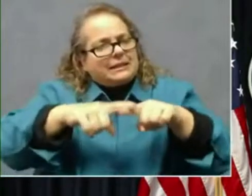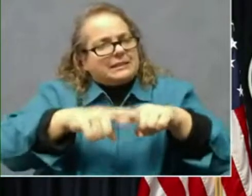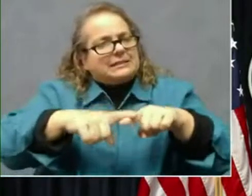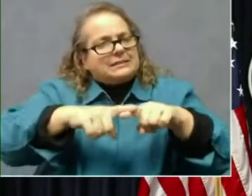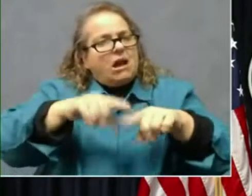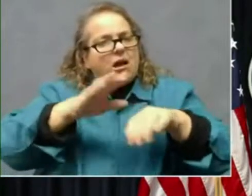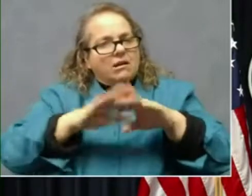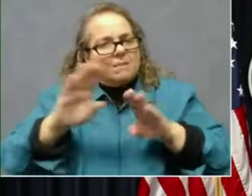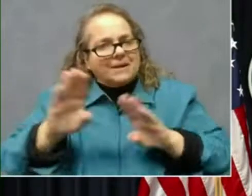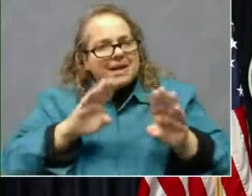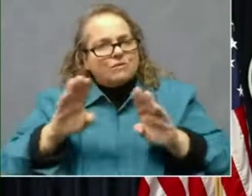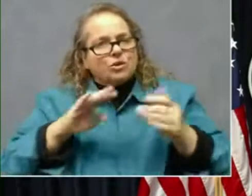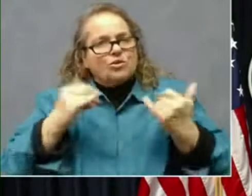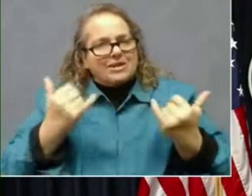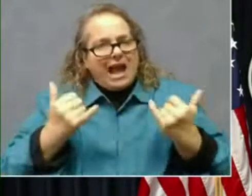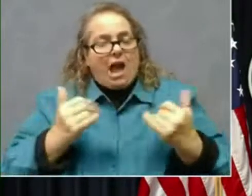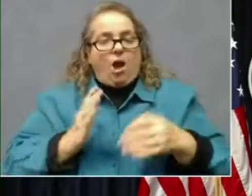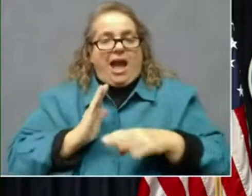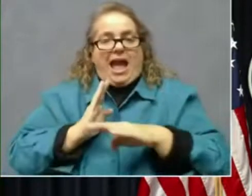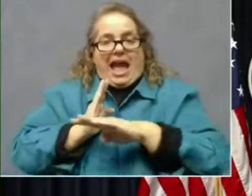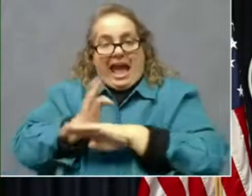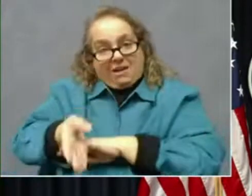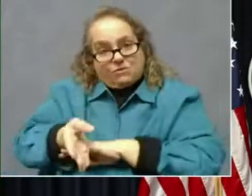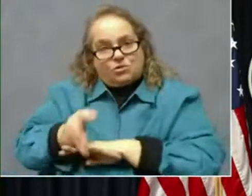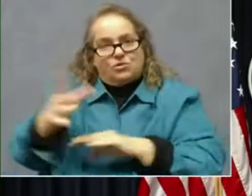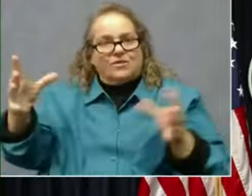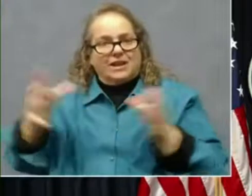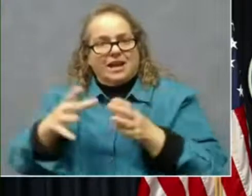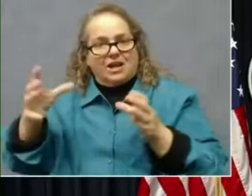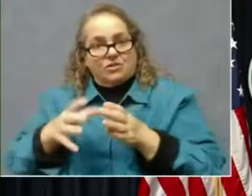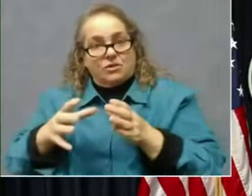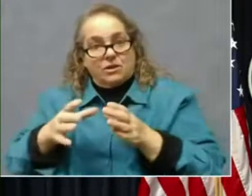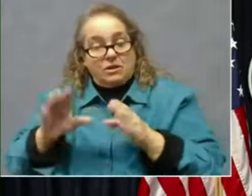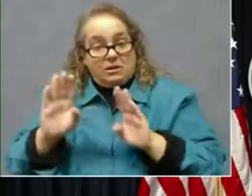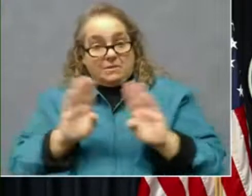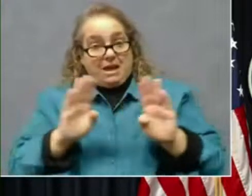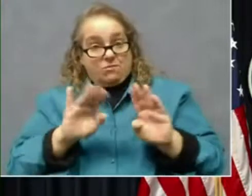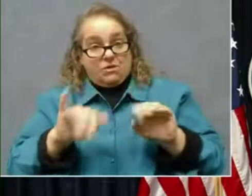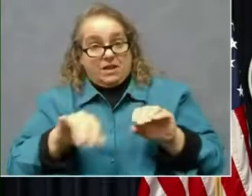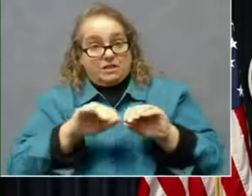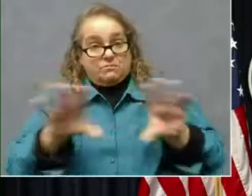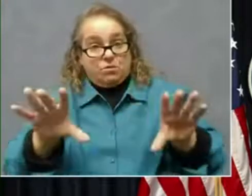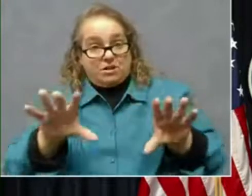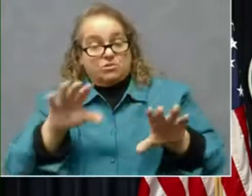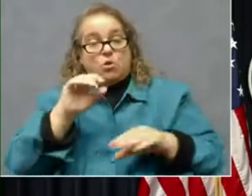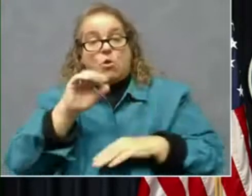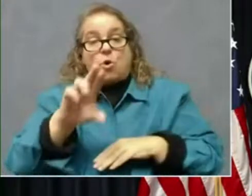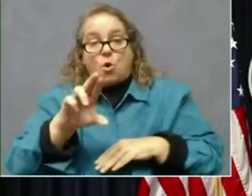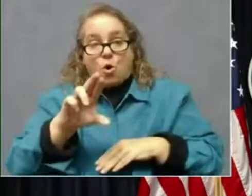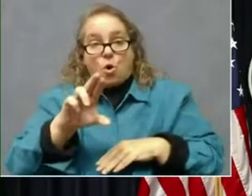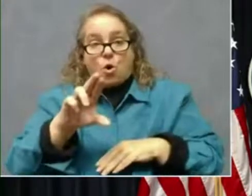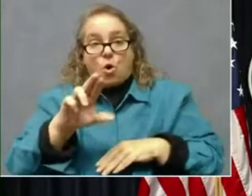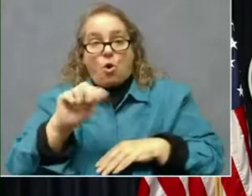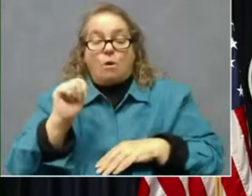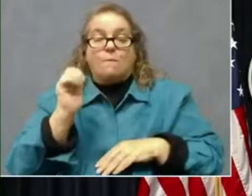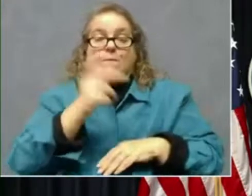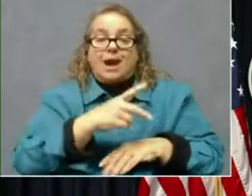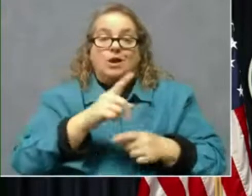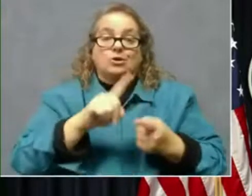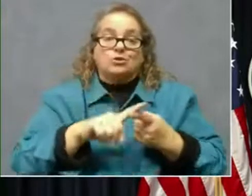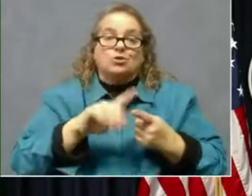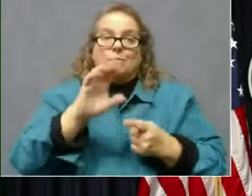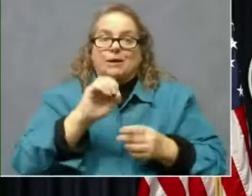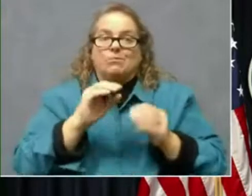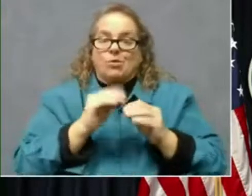now after those gatherings? Is it behavior that spreads or is it a return to being more careful?